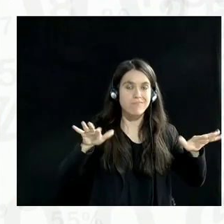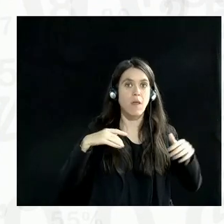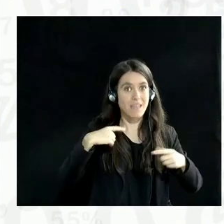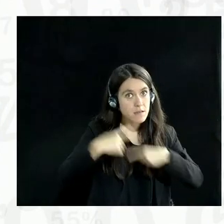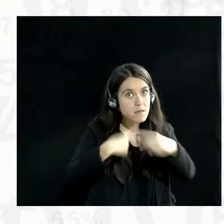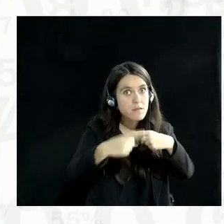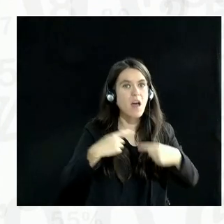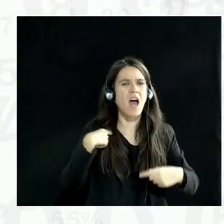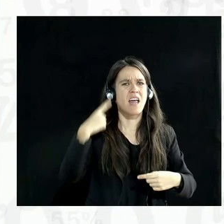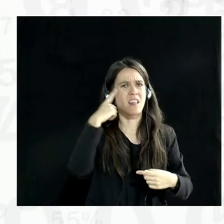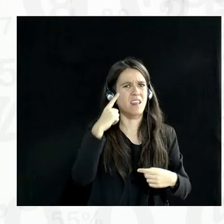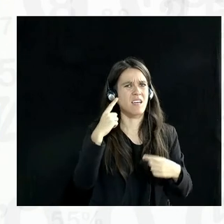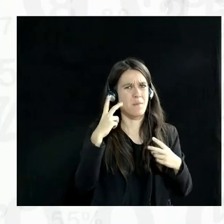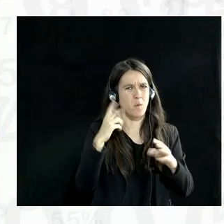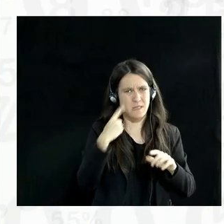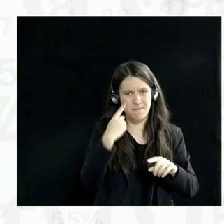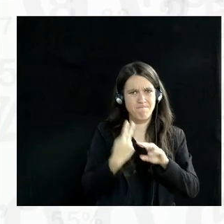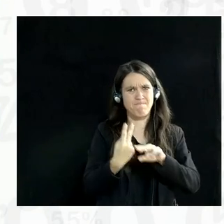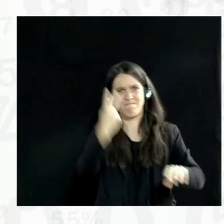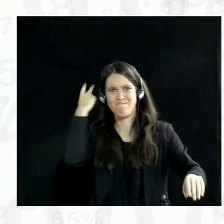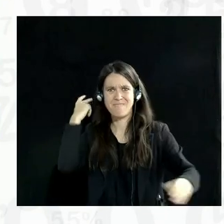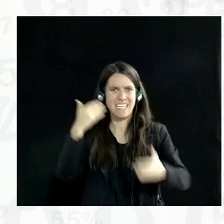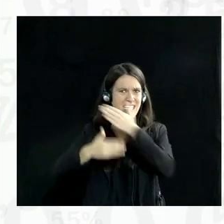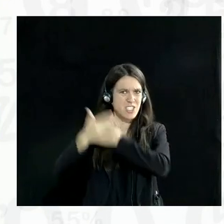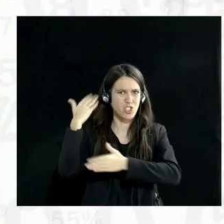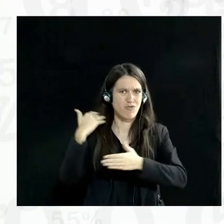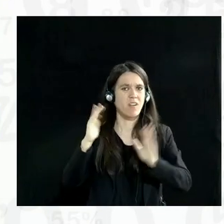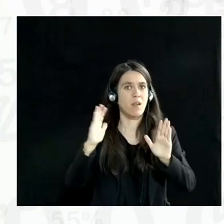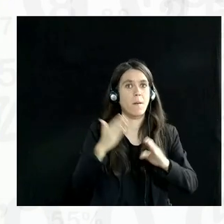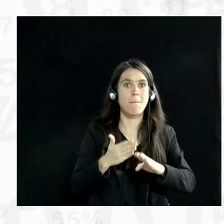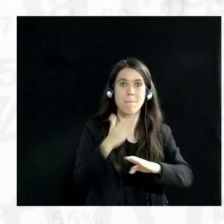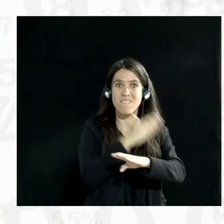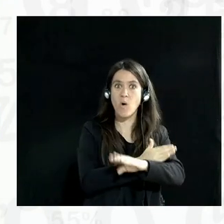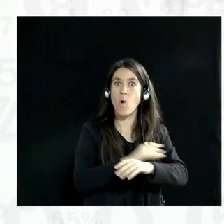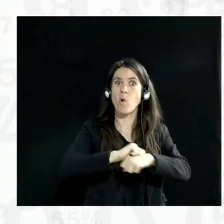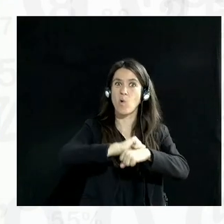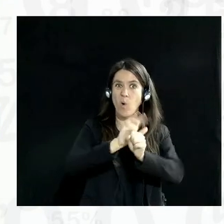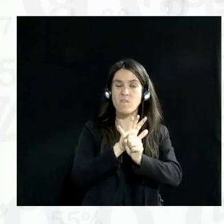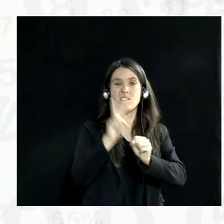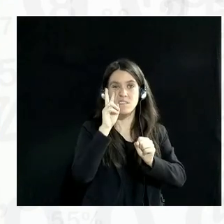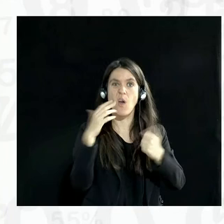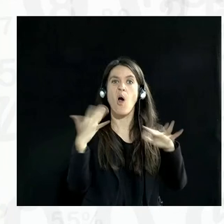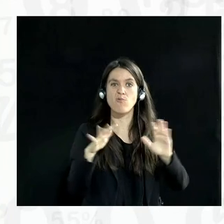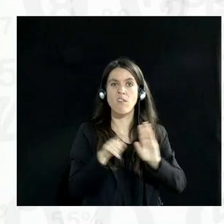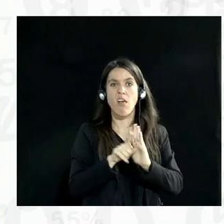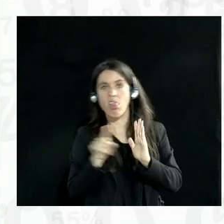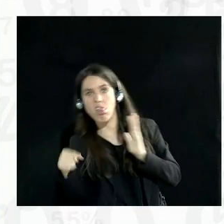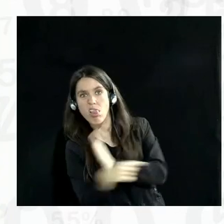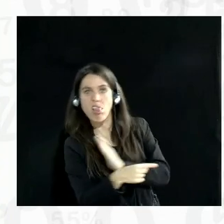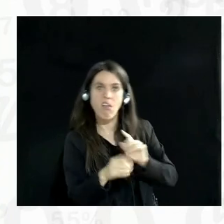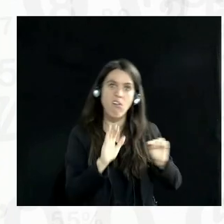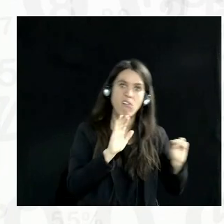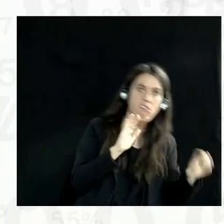important to get the history right here that this actually dramatically predates the pandemic. So there's actually a pretty well